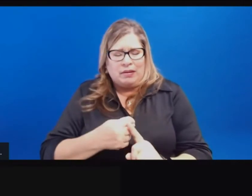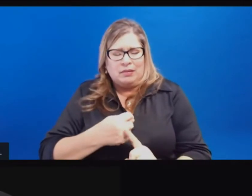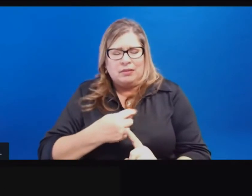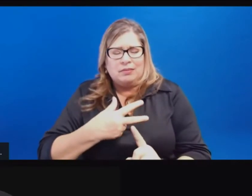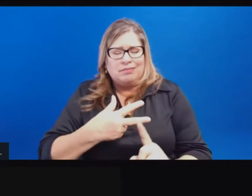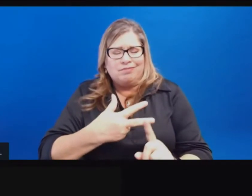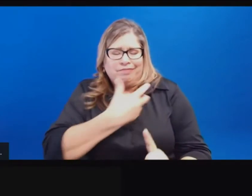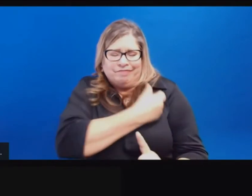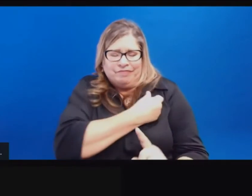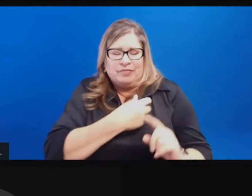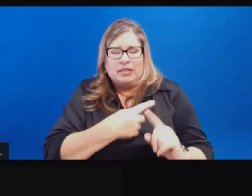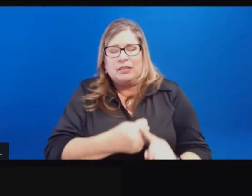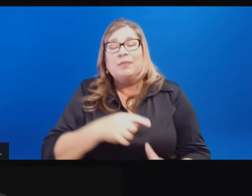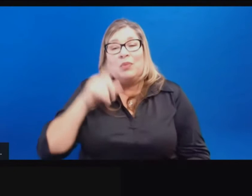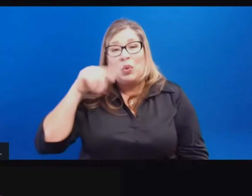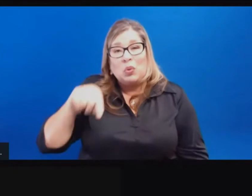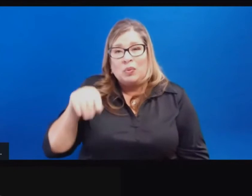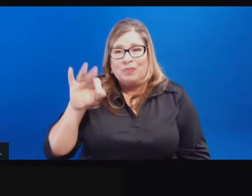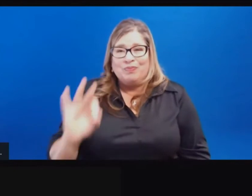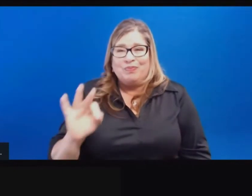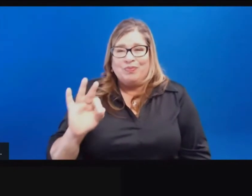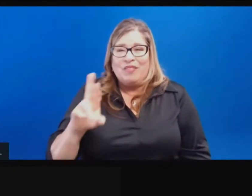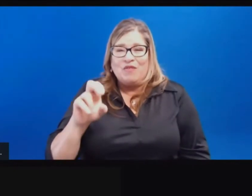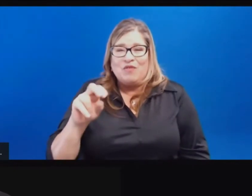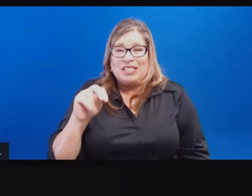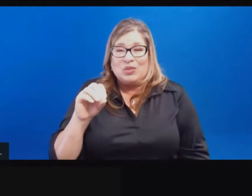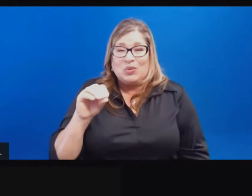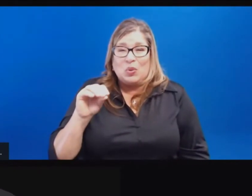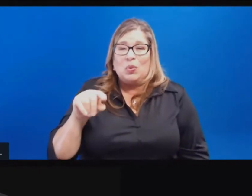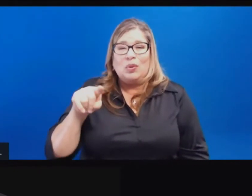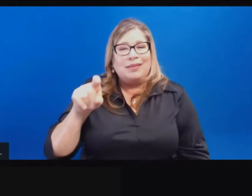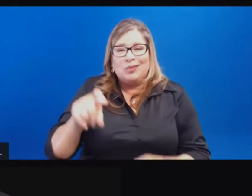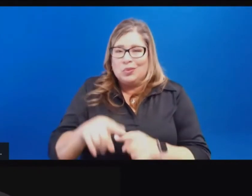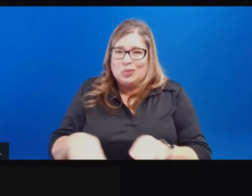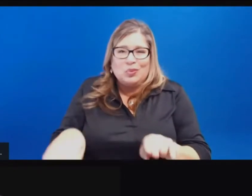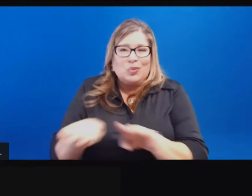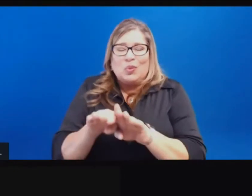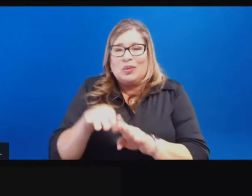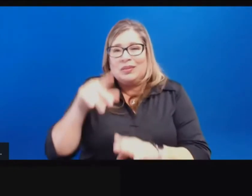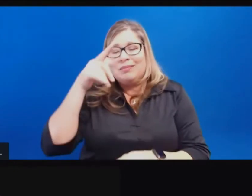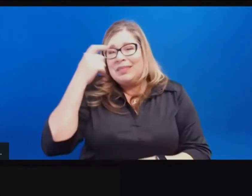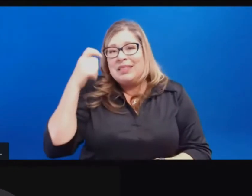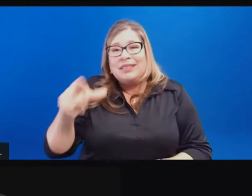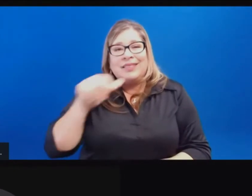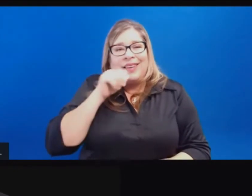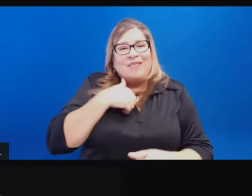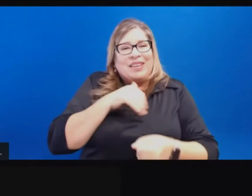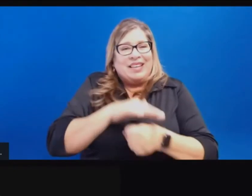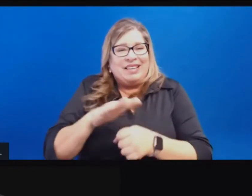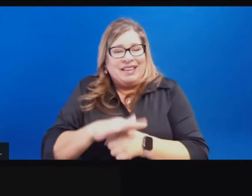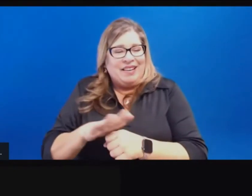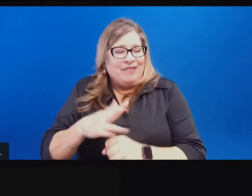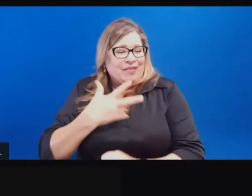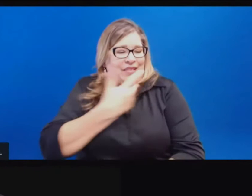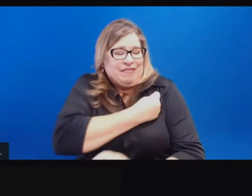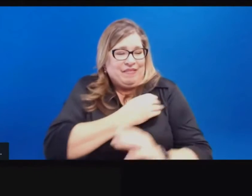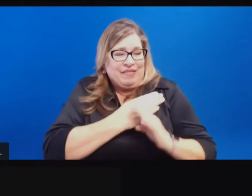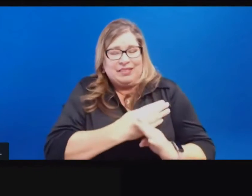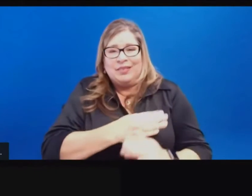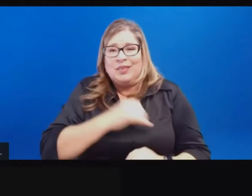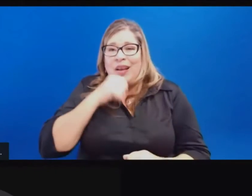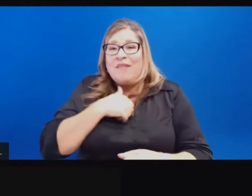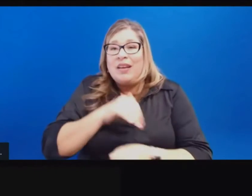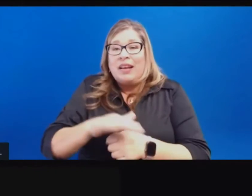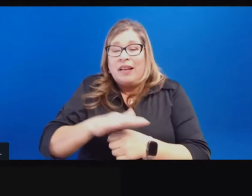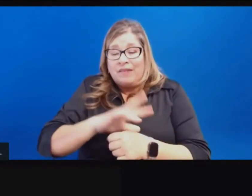close its mass vaccination site for first doses because there just isn't enough vaccine and they need to ensure they have enough second doses for those who